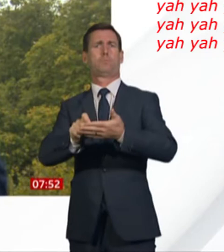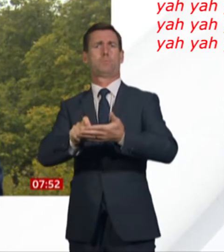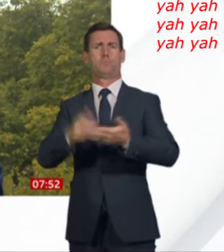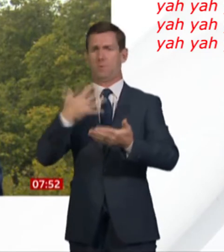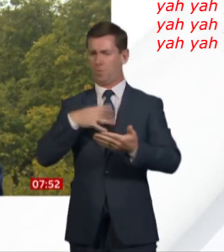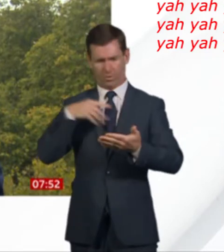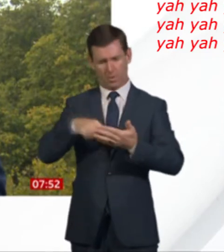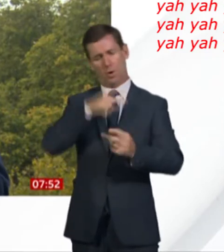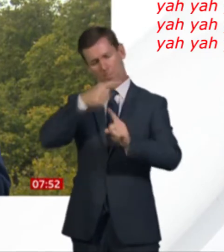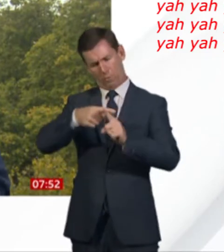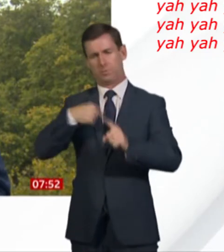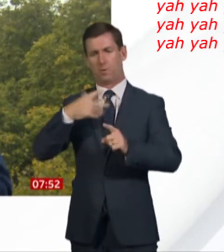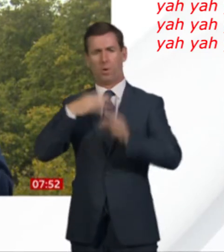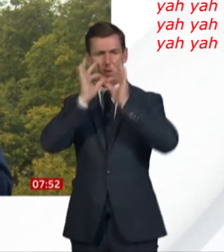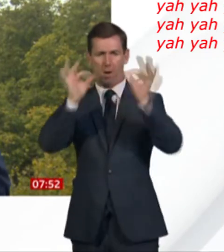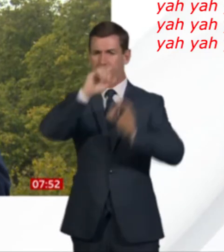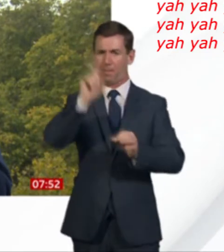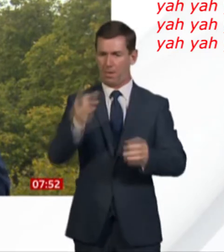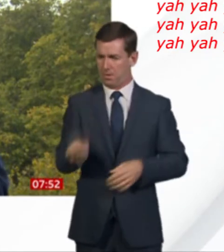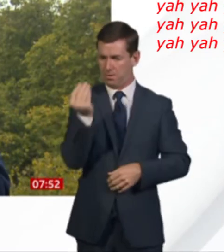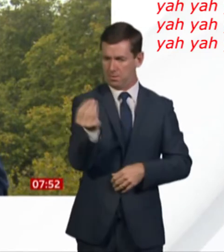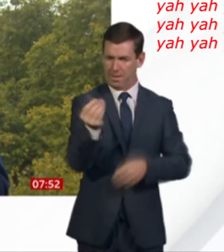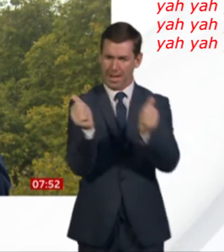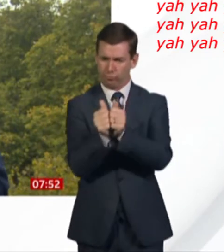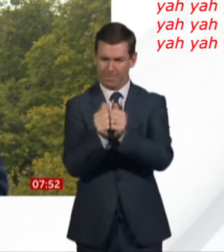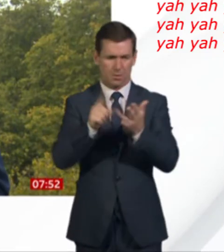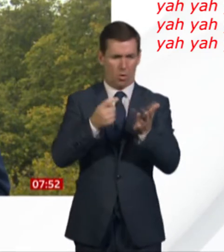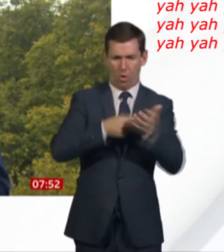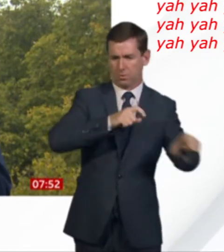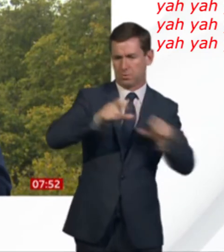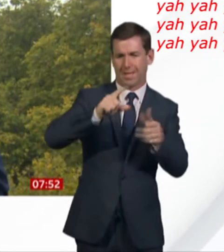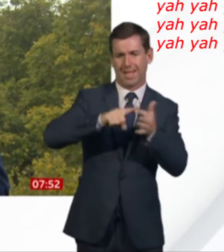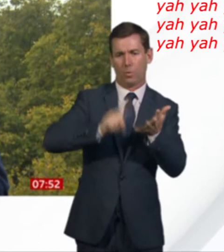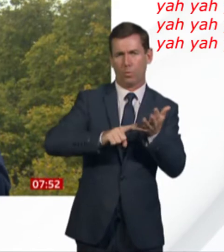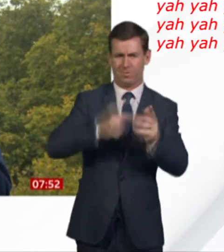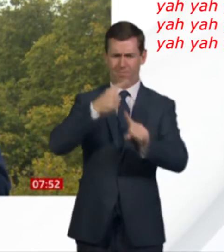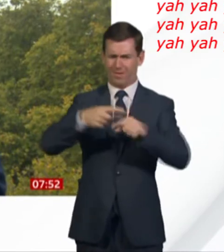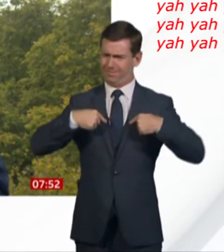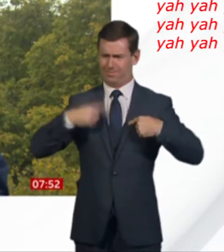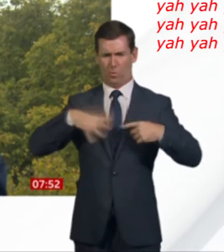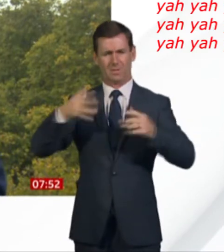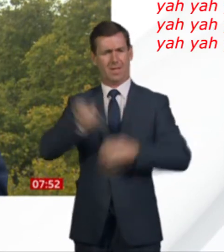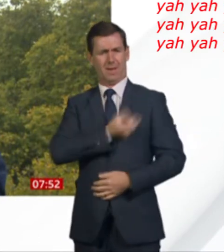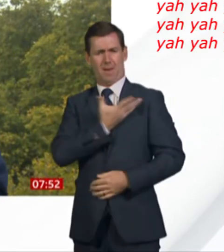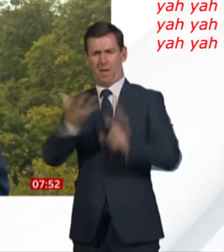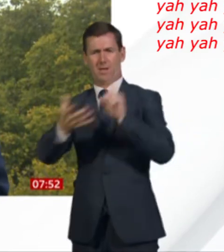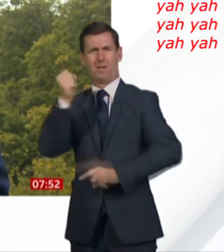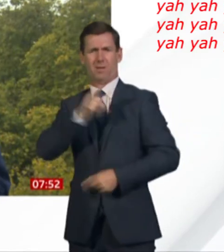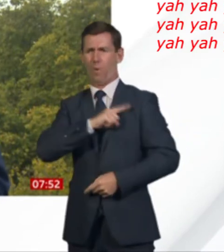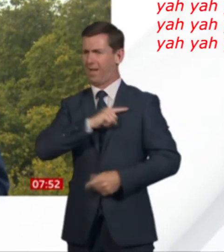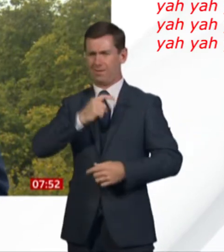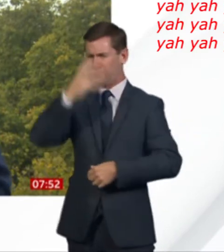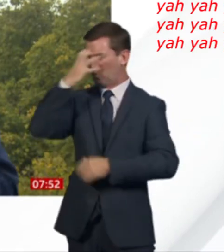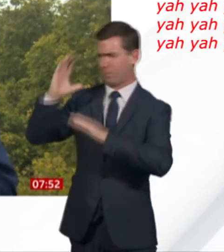leave option and remain to finally sort this out. But also, sort out all these Tory-created crises, after nine years of austerity, hit living standards, public